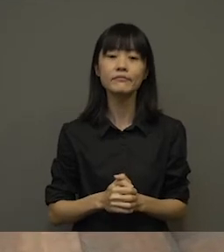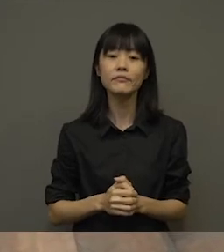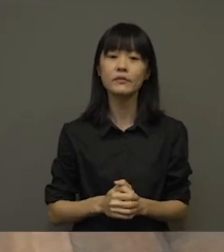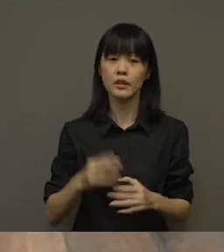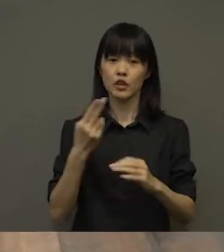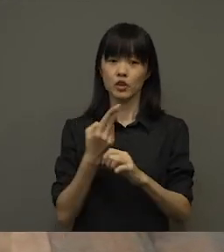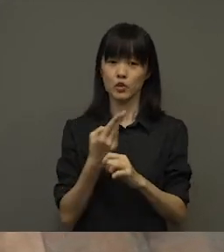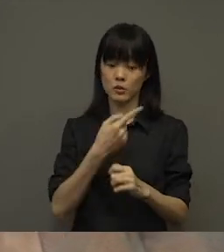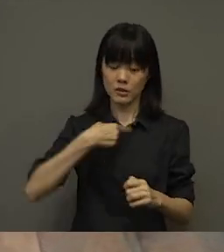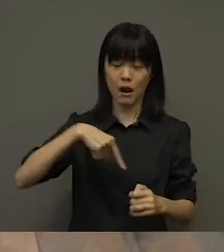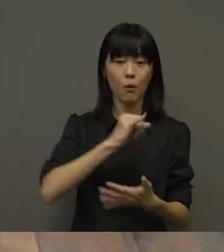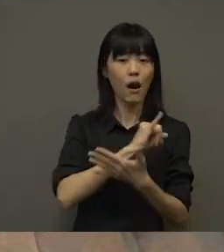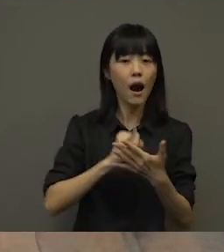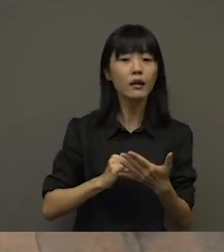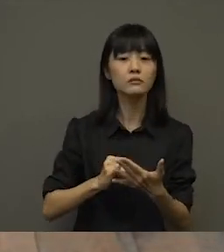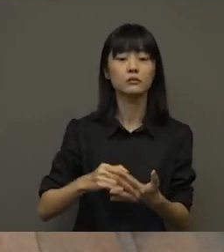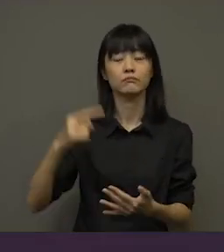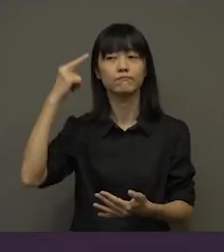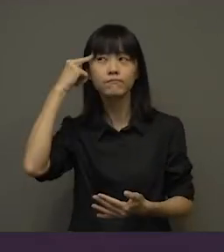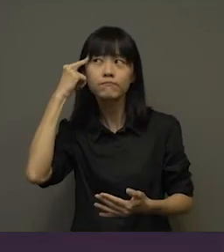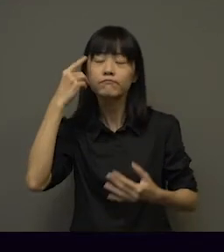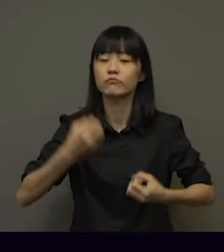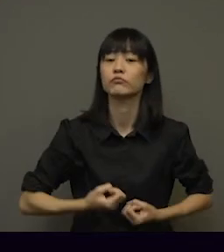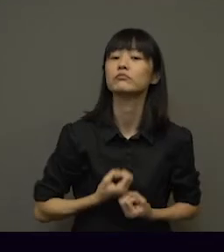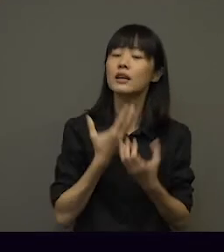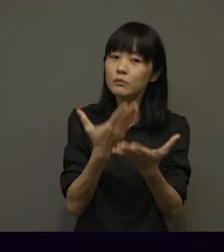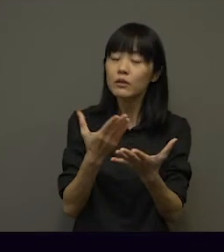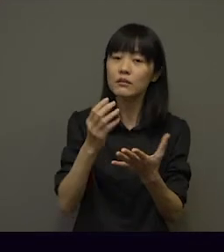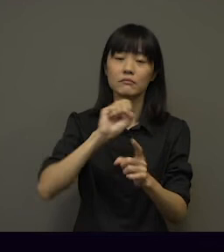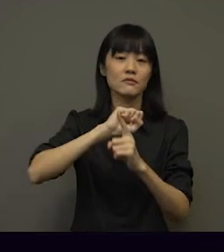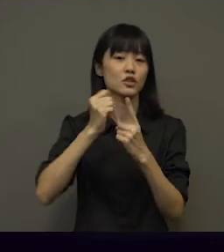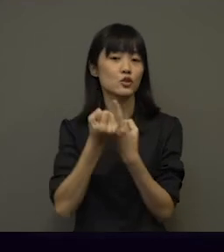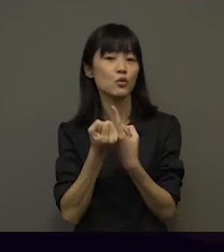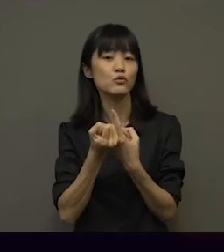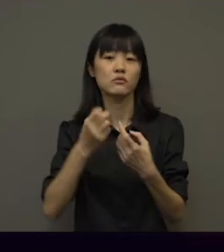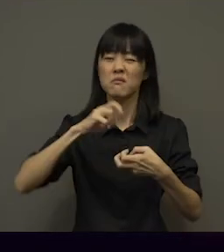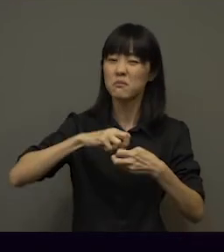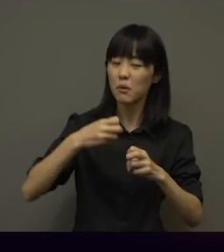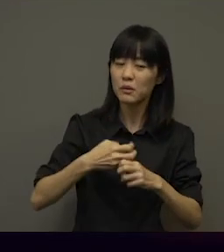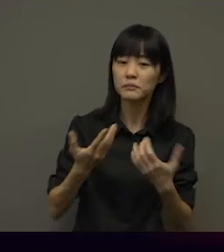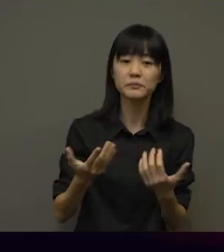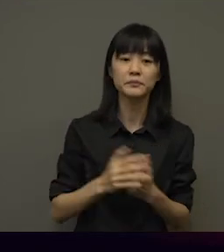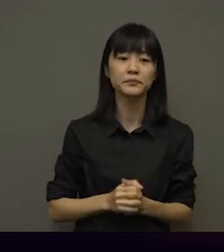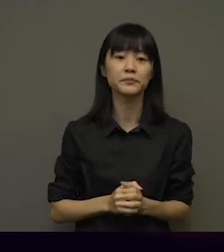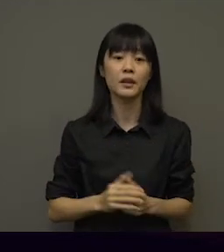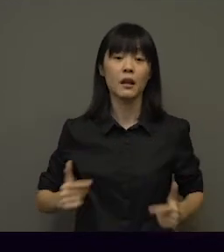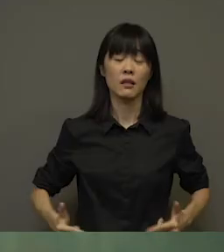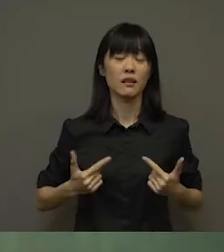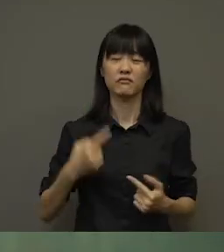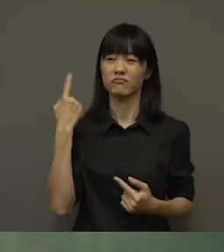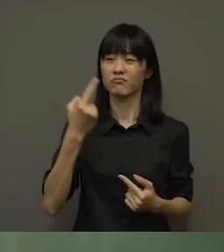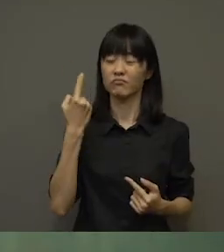use our art in general to think and express about the issues at large in society.